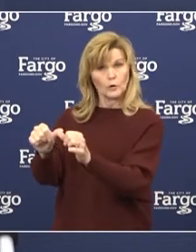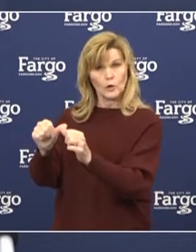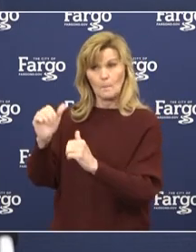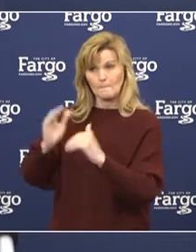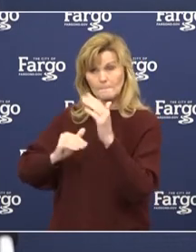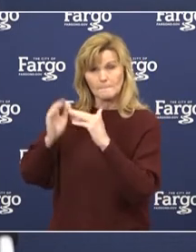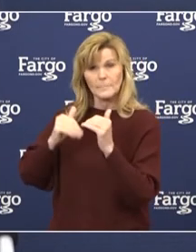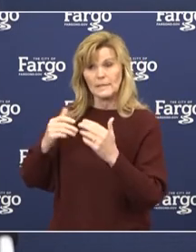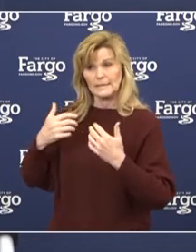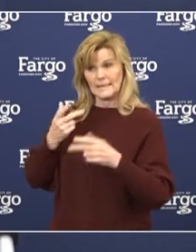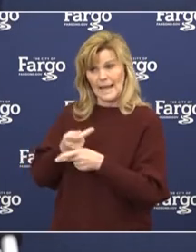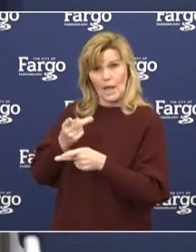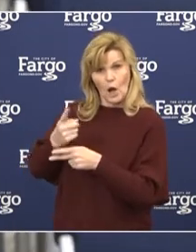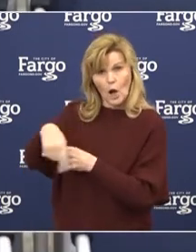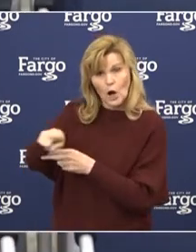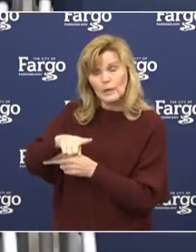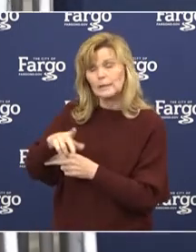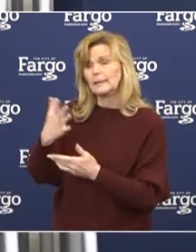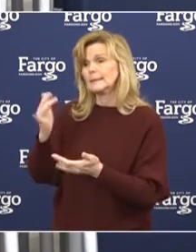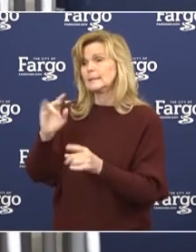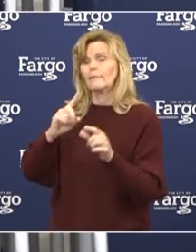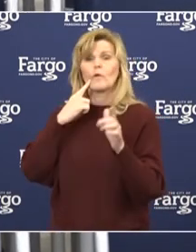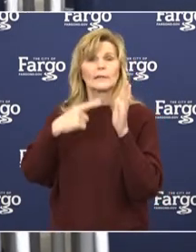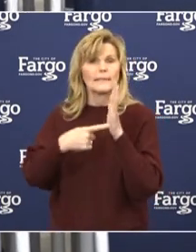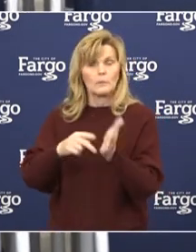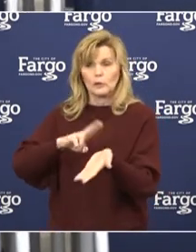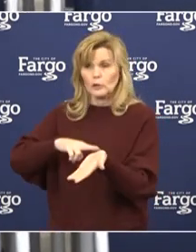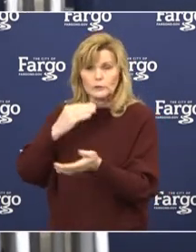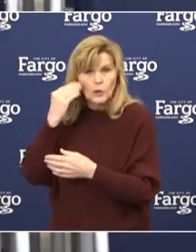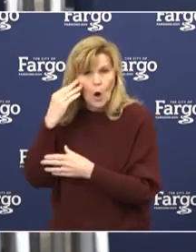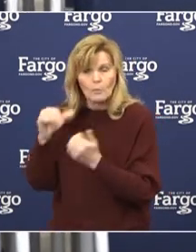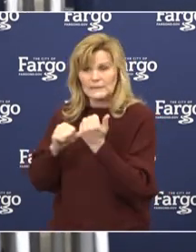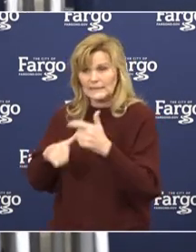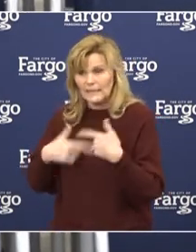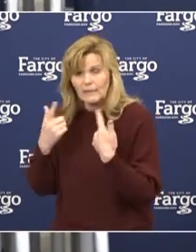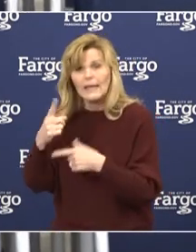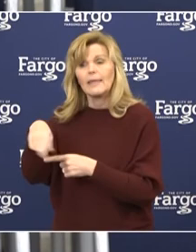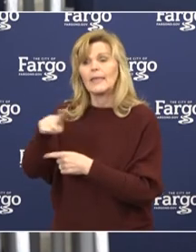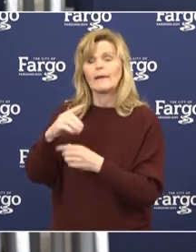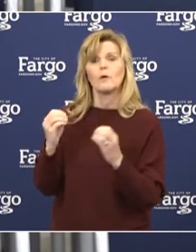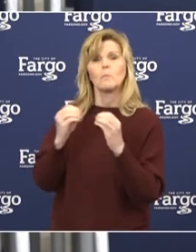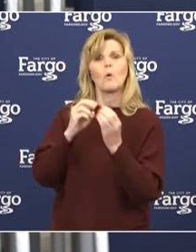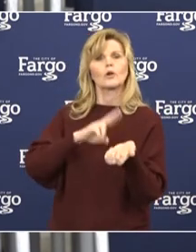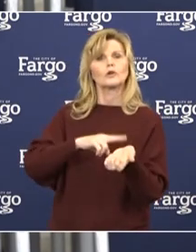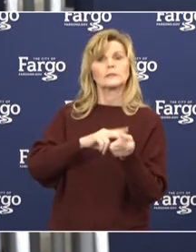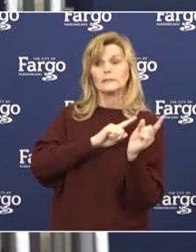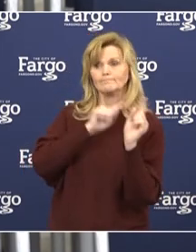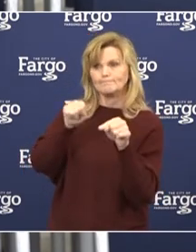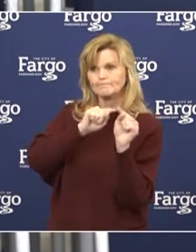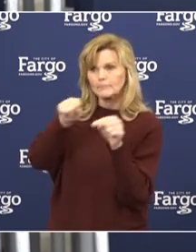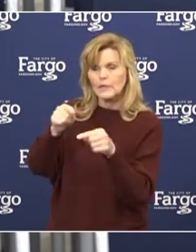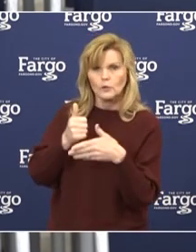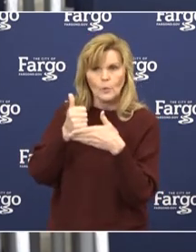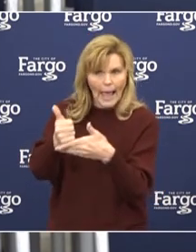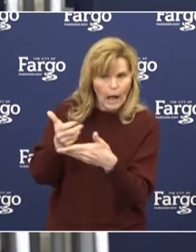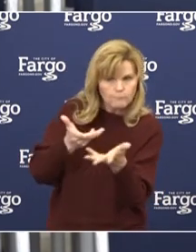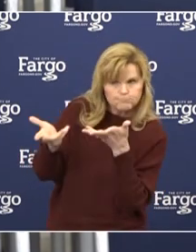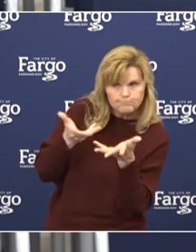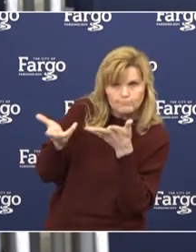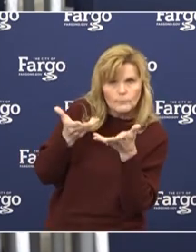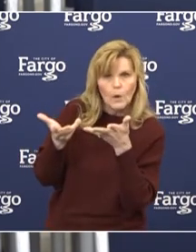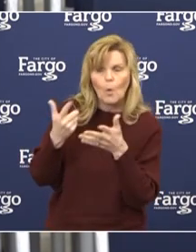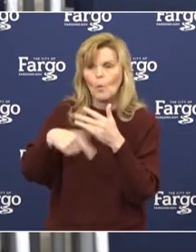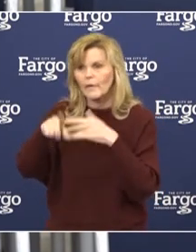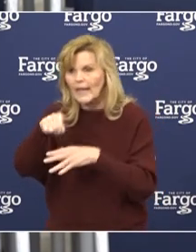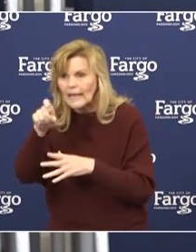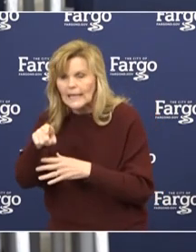need support in coordinating some of their response efforts. So we have nurses dedicated to just reaching out to those facilities